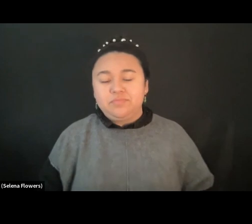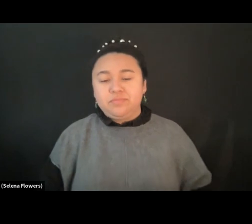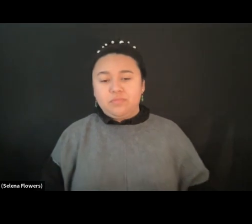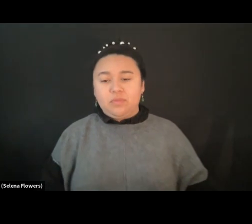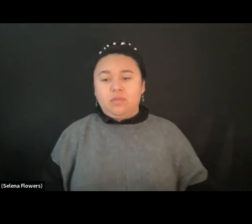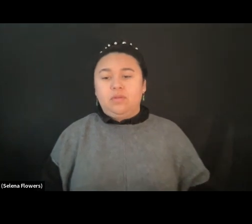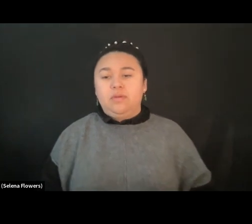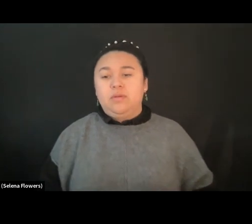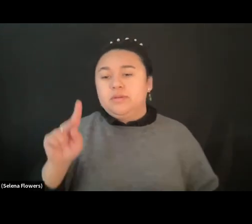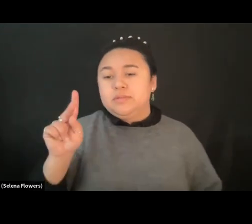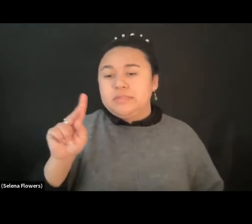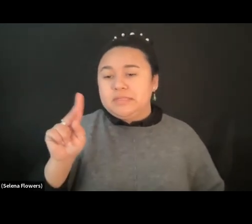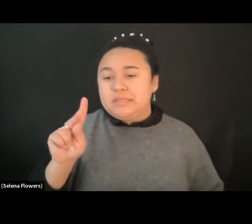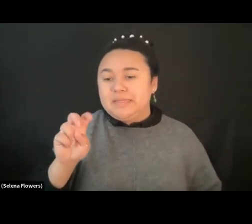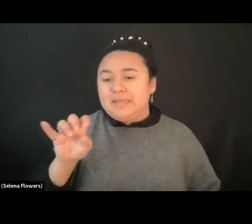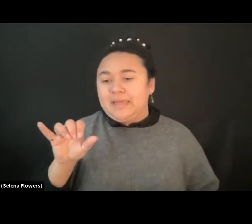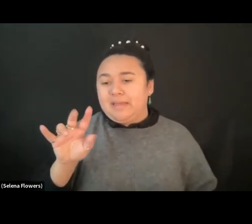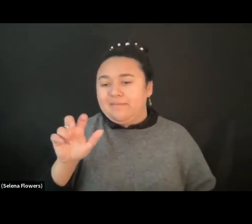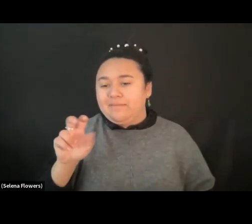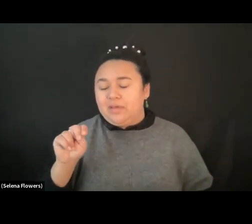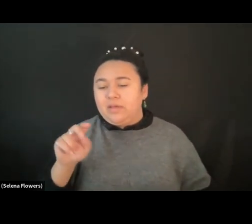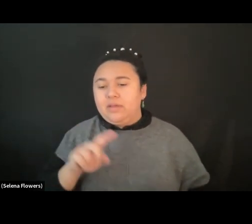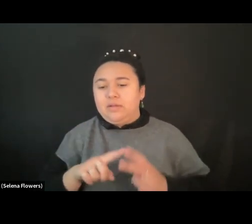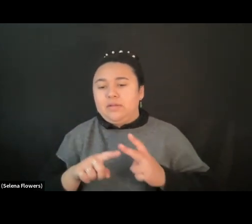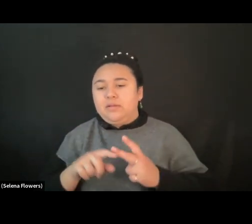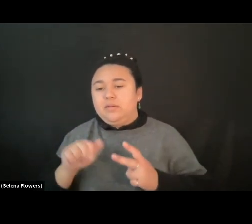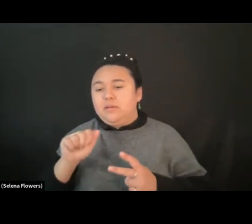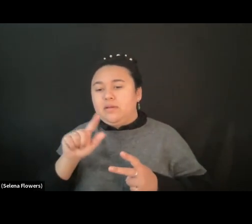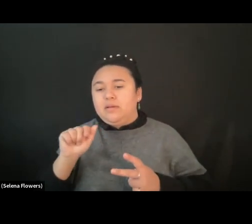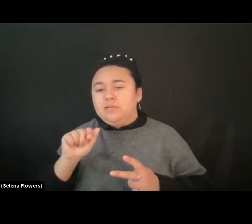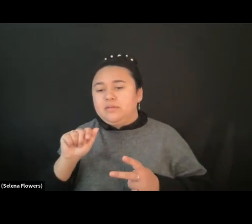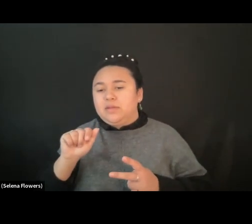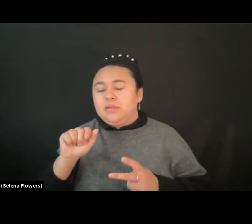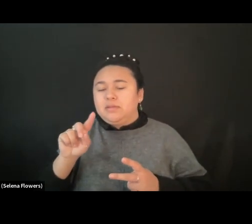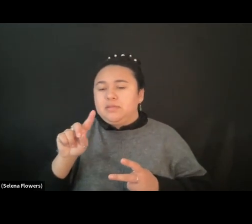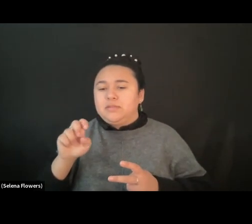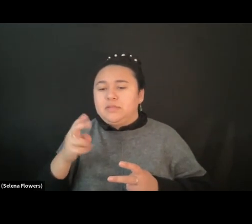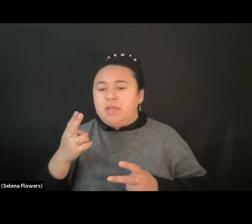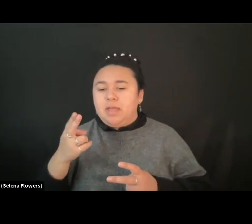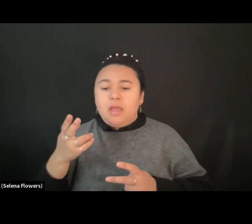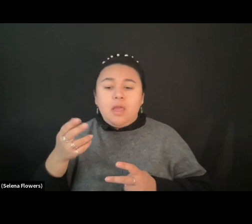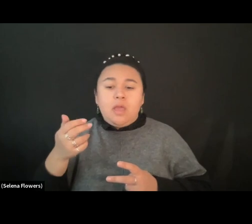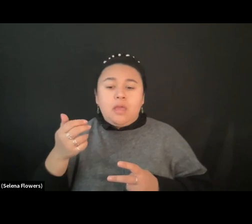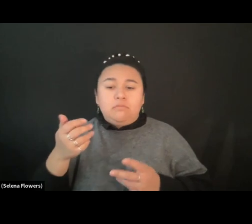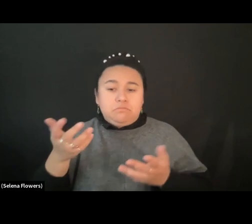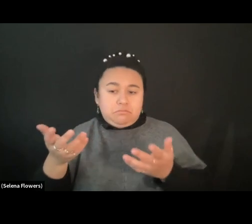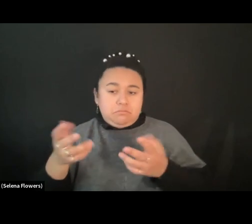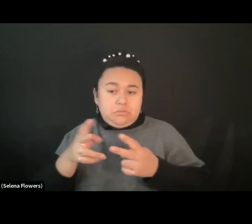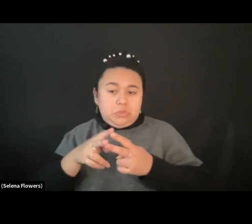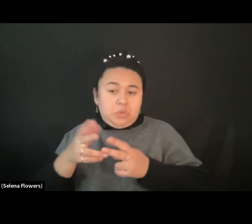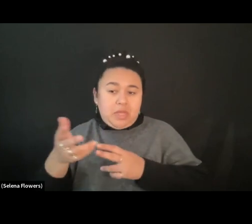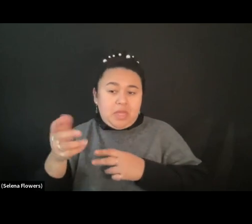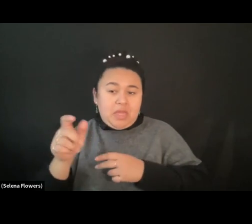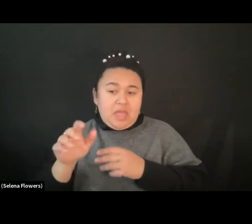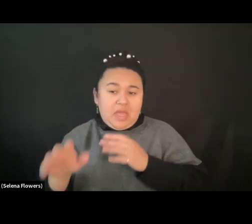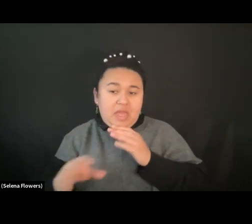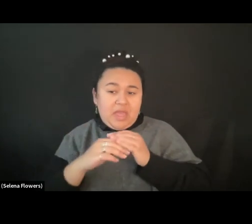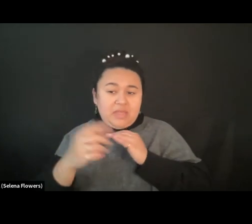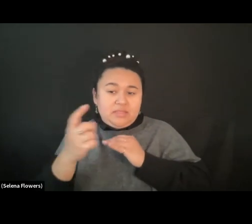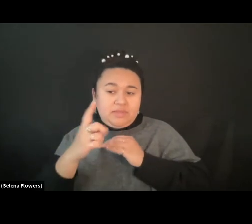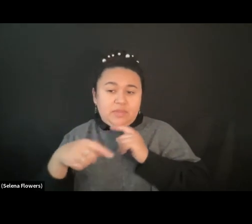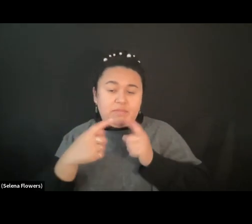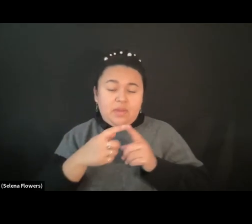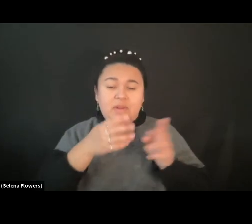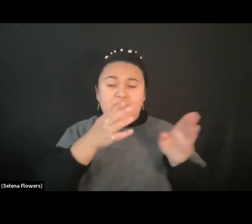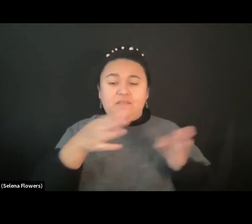Kayvon or Azadeh, do you have anything to add about all this experimental nature of, you know, individual works that